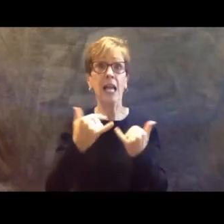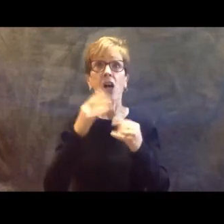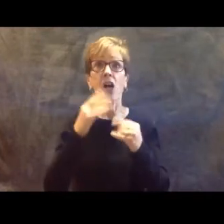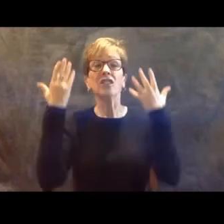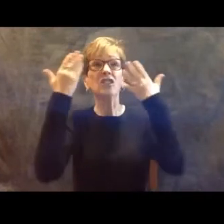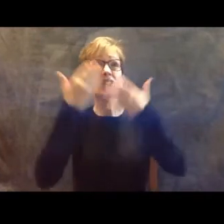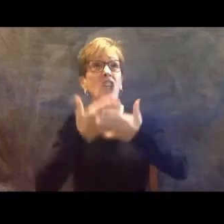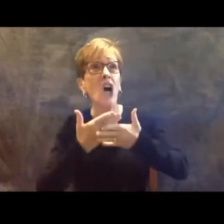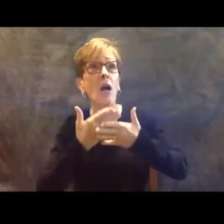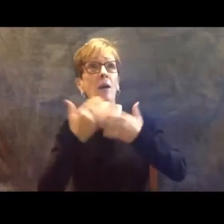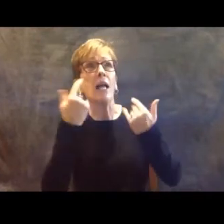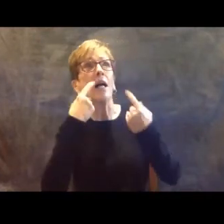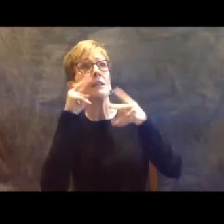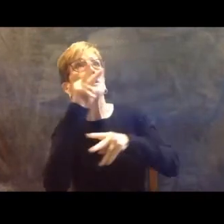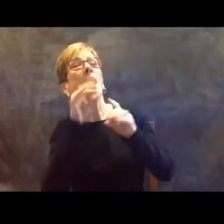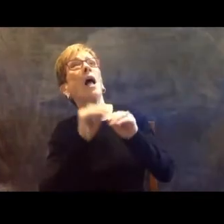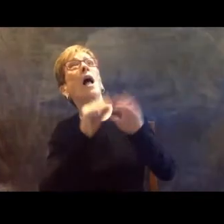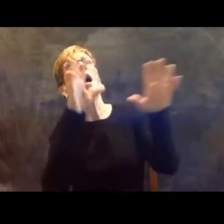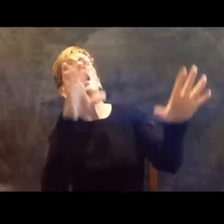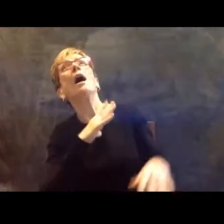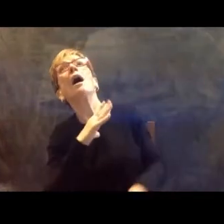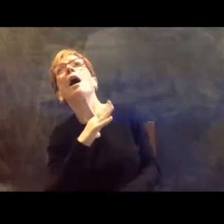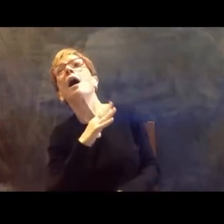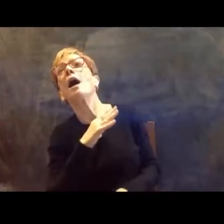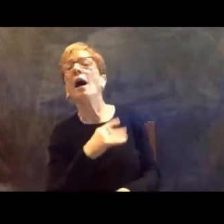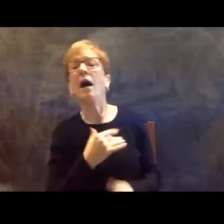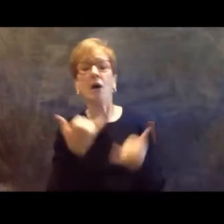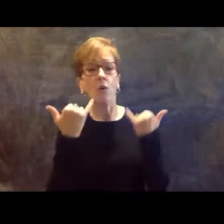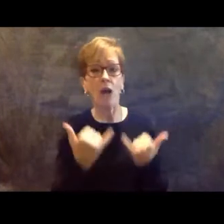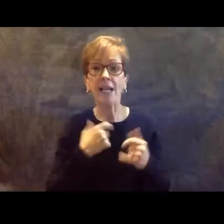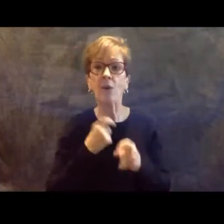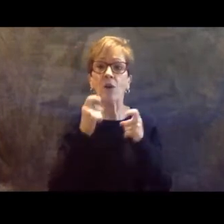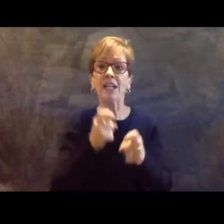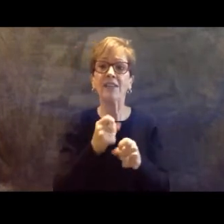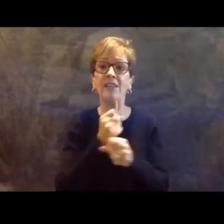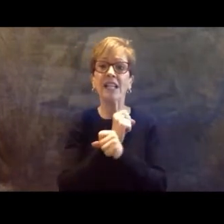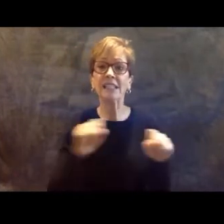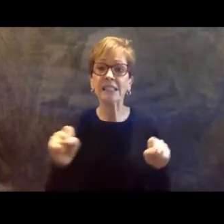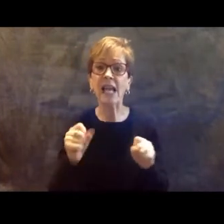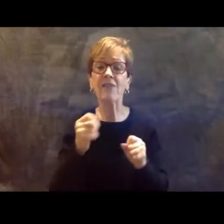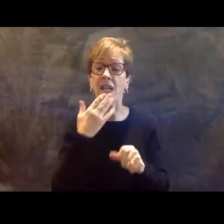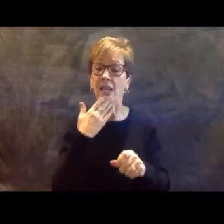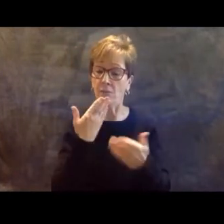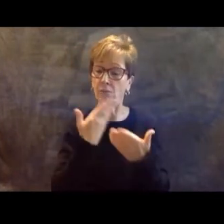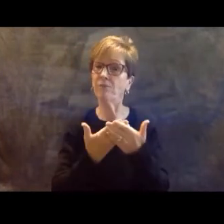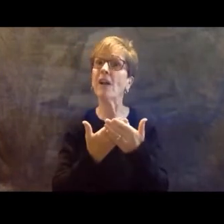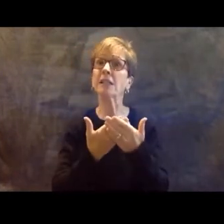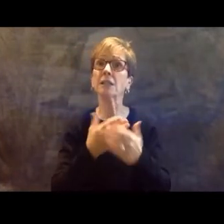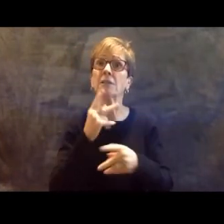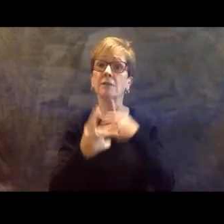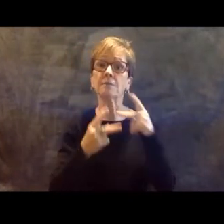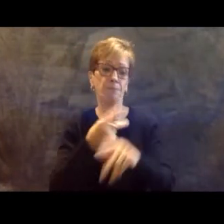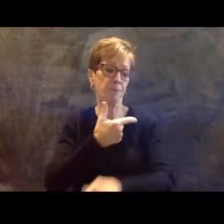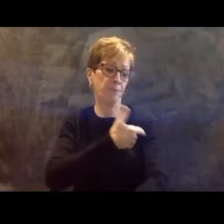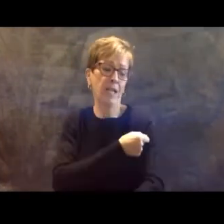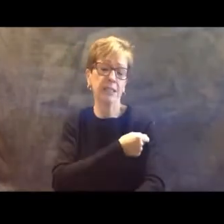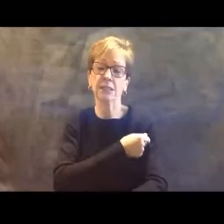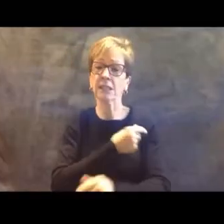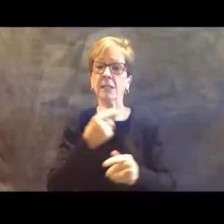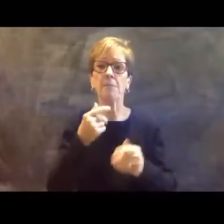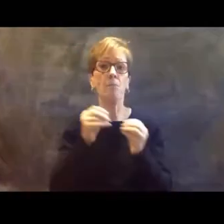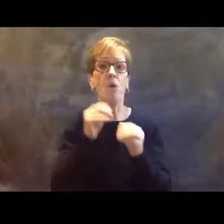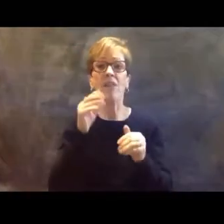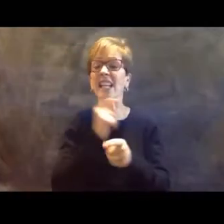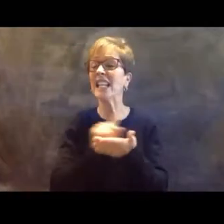brighter. Right now, we're administering the safe and effective COVID-19 vaccines faster each week than the federal government can